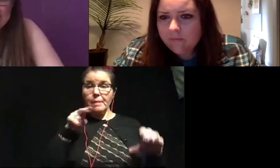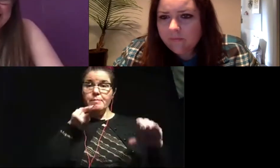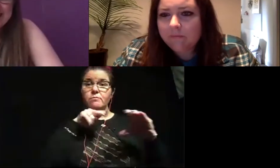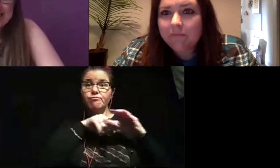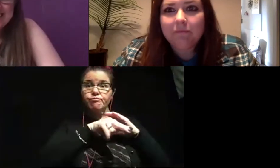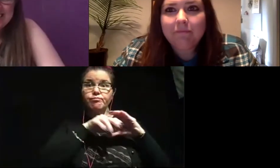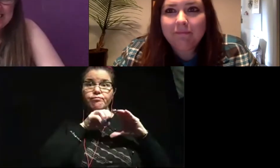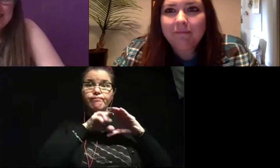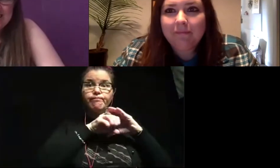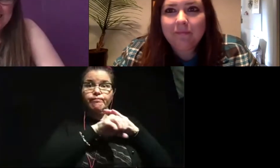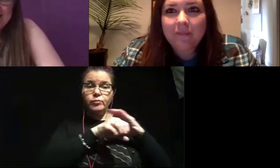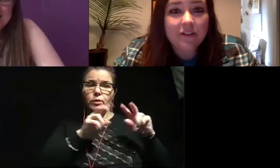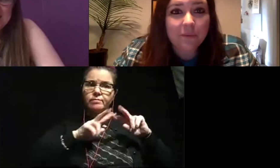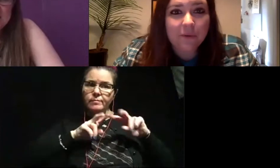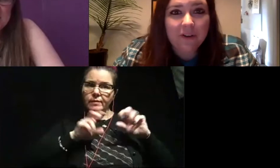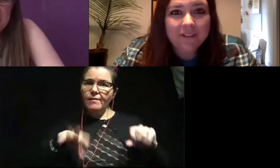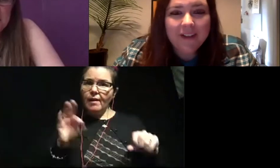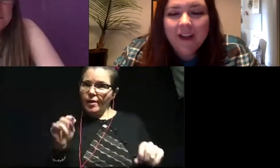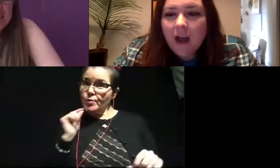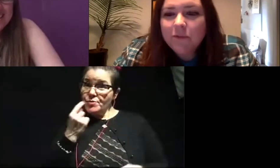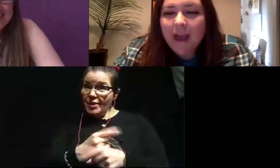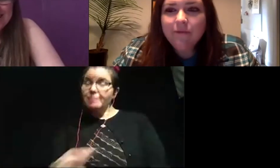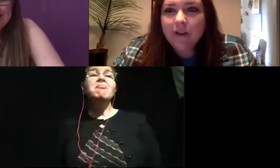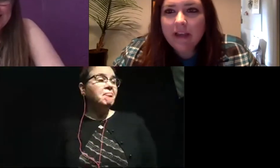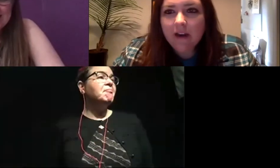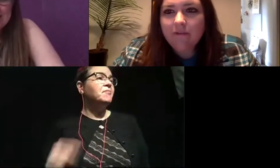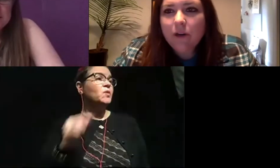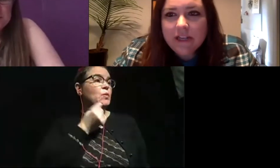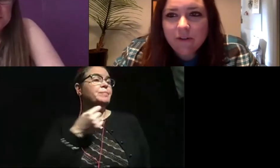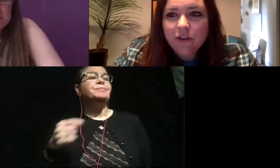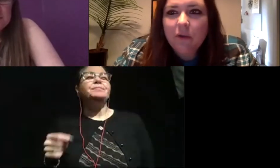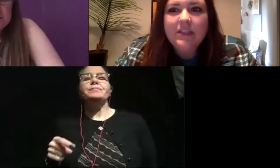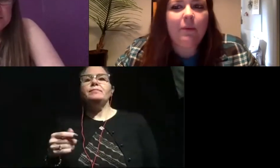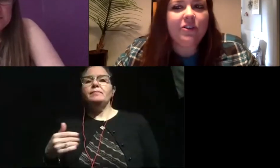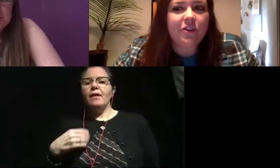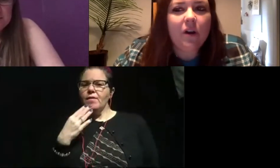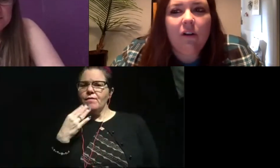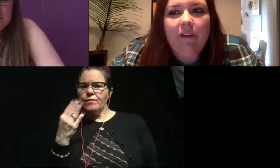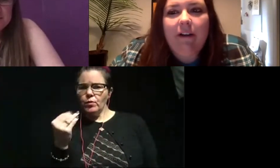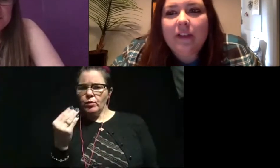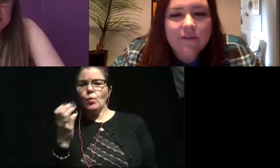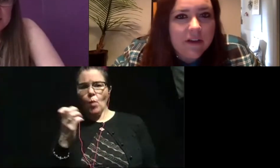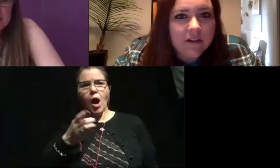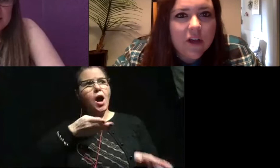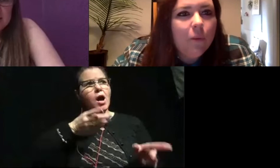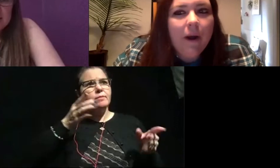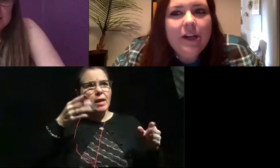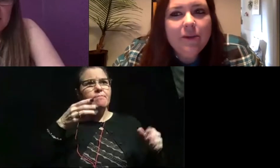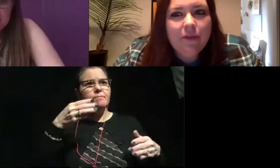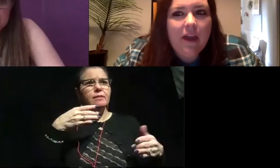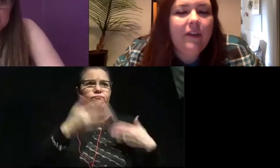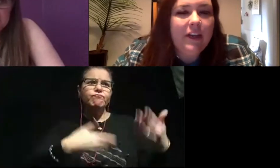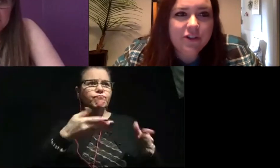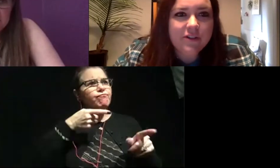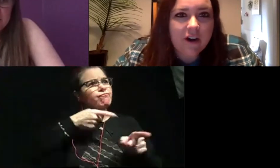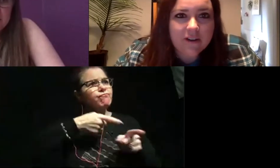is that? That's super cool. So we have here a 14 year old who wants to pursue a career in this field. Where do